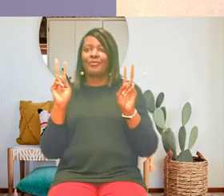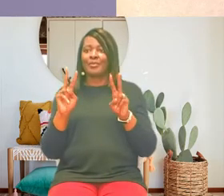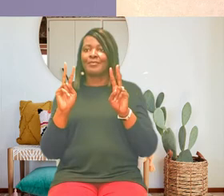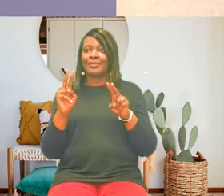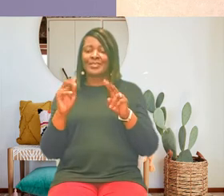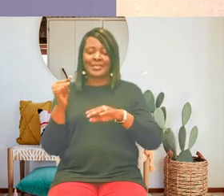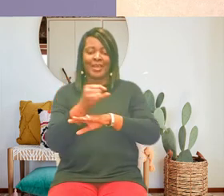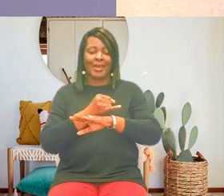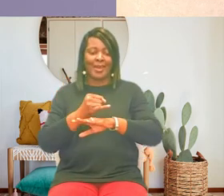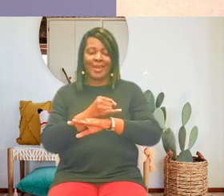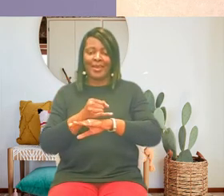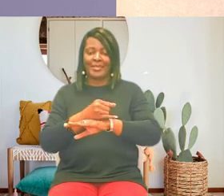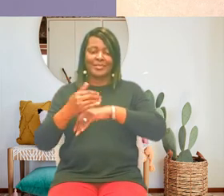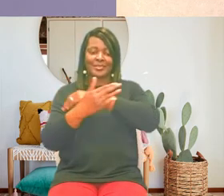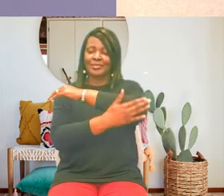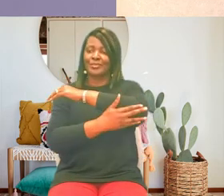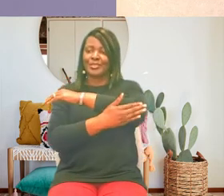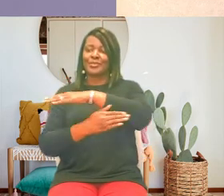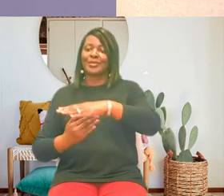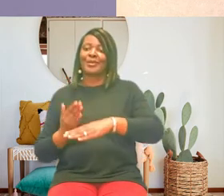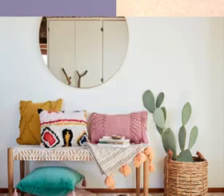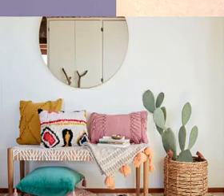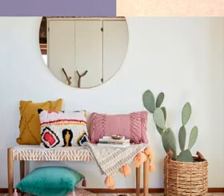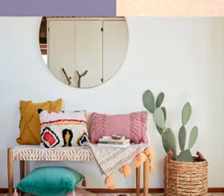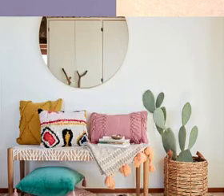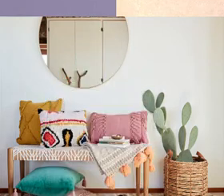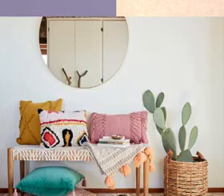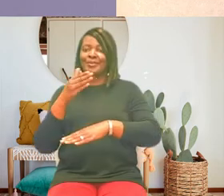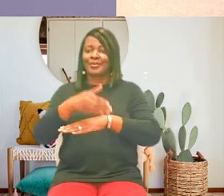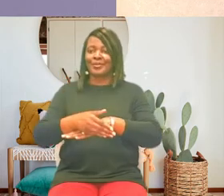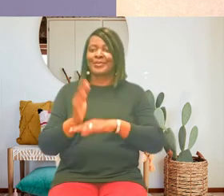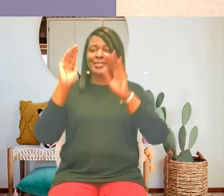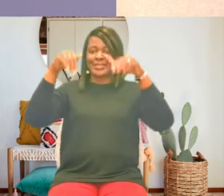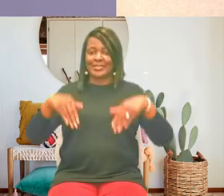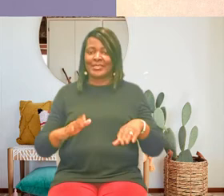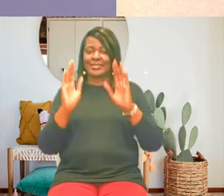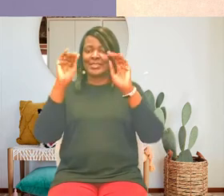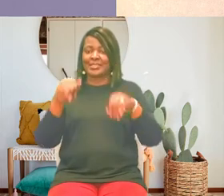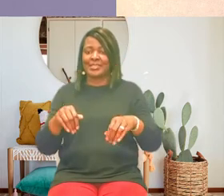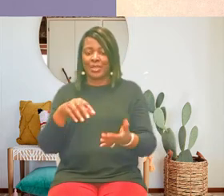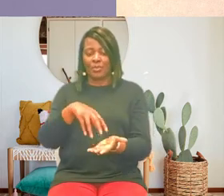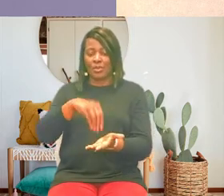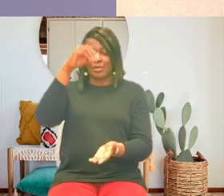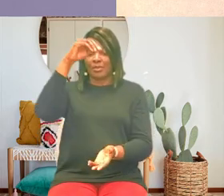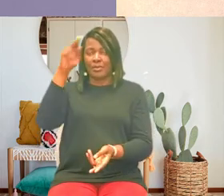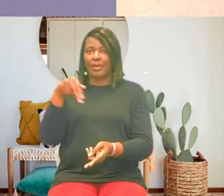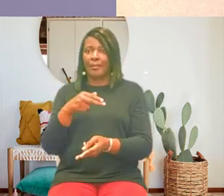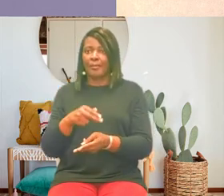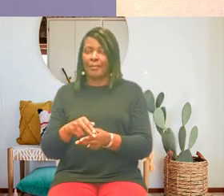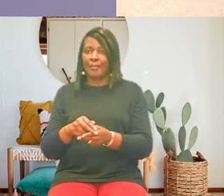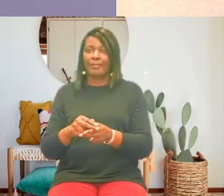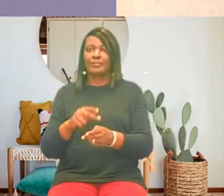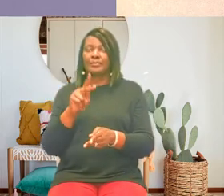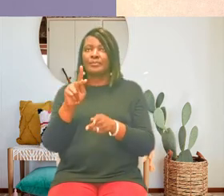ocean and countries across the sea she taught us about people we've never heard of before like phyllis wheatley matthew